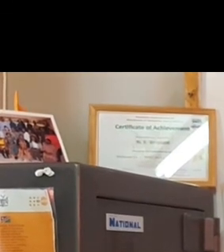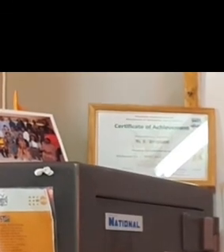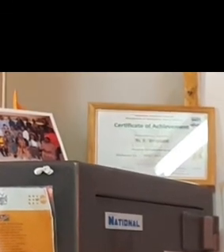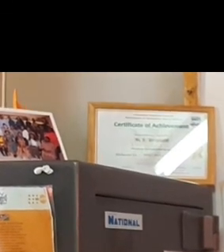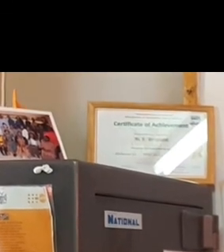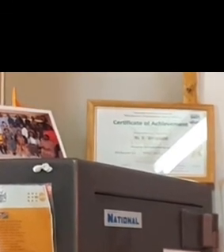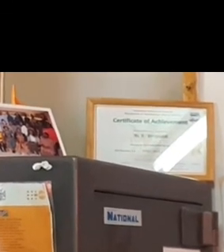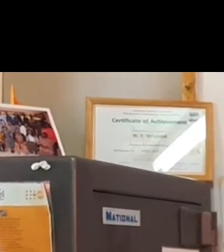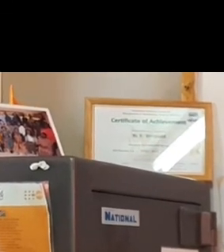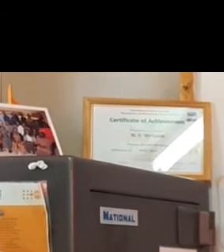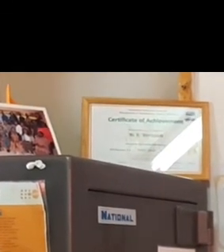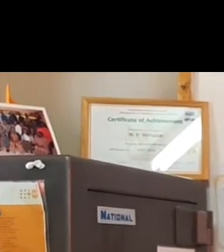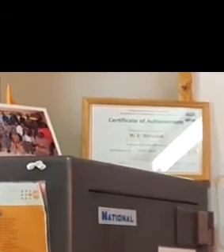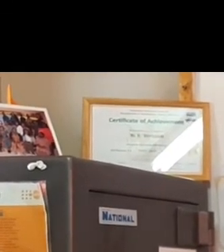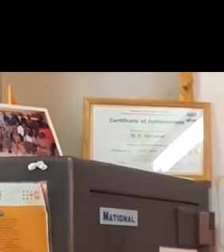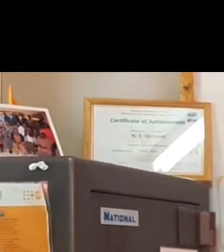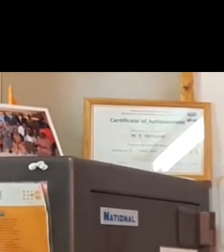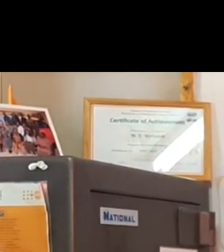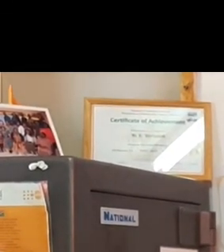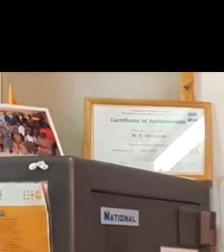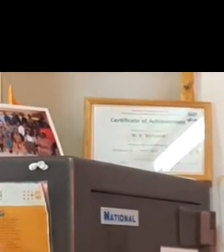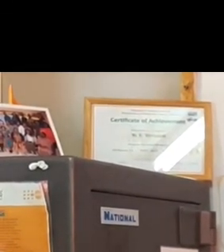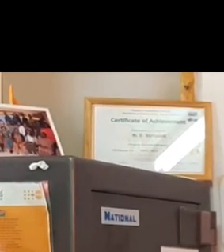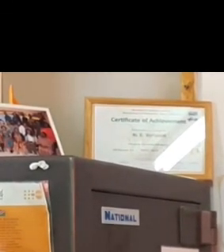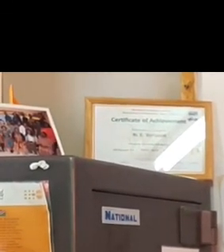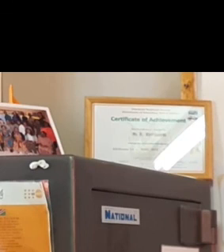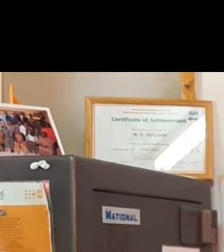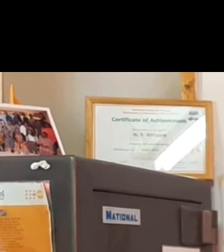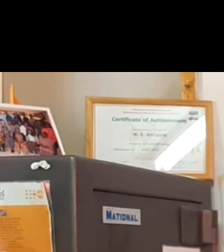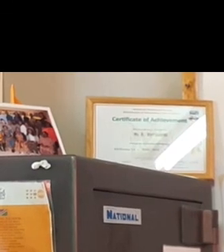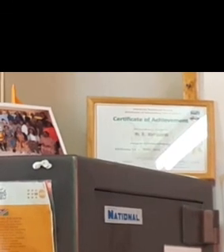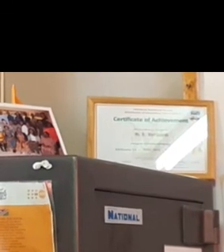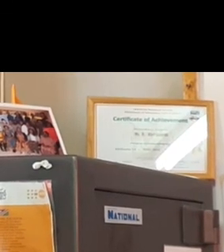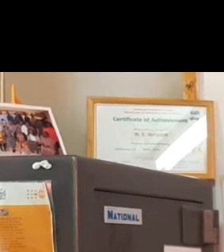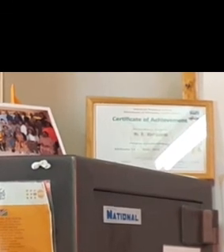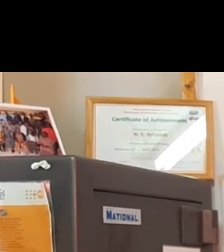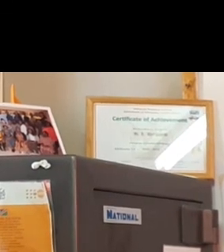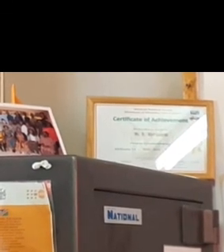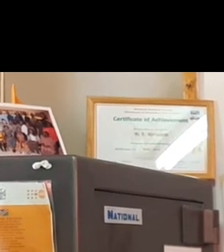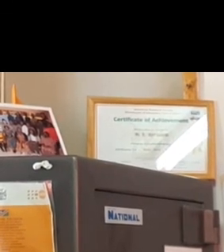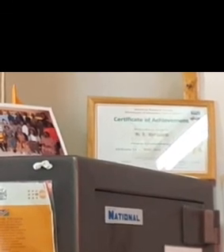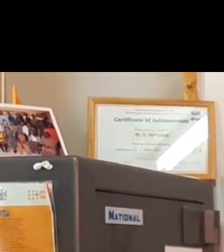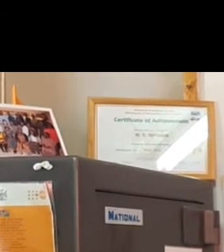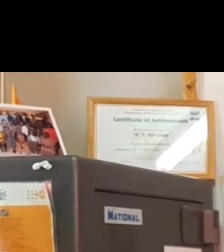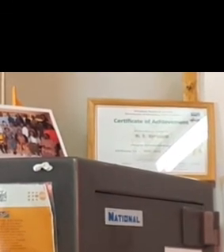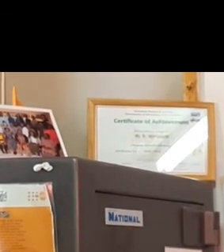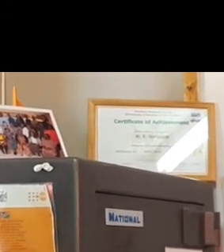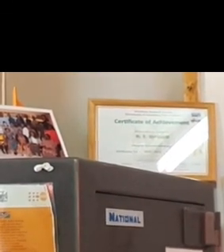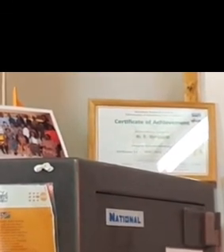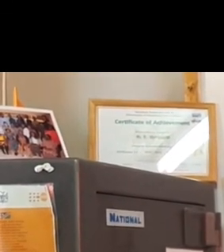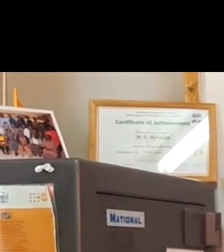have also sanitizers in their classes which can also help them or protect them against